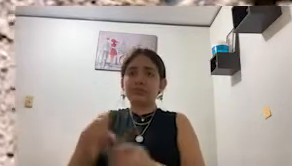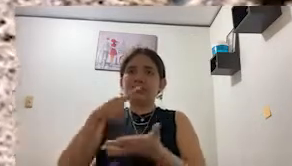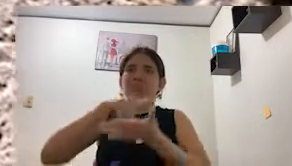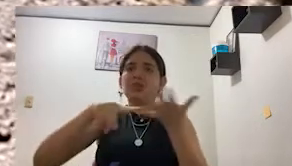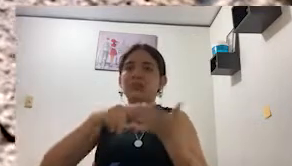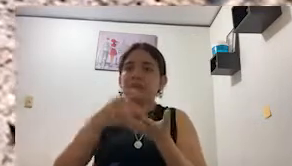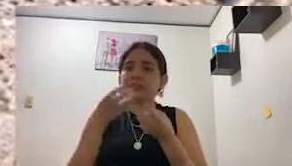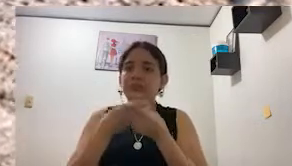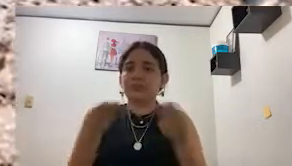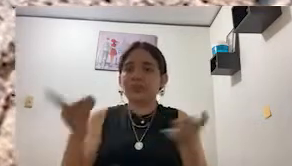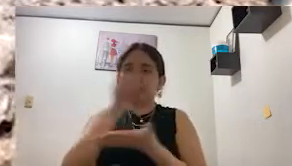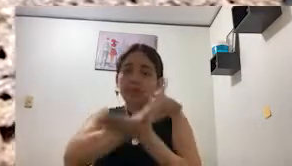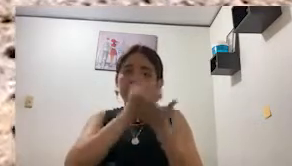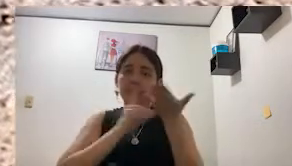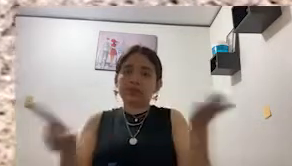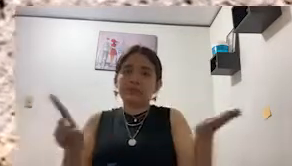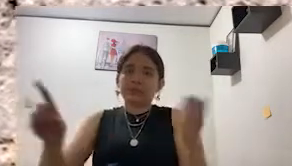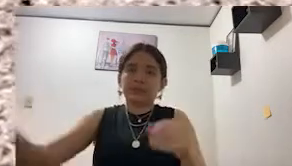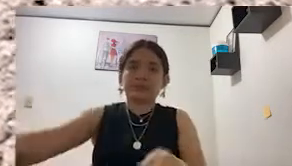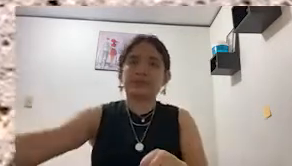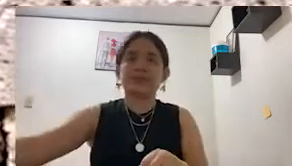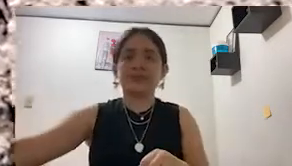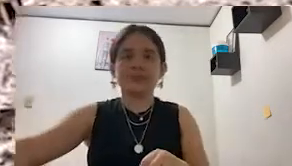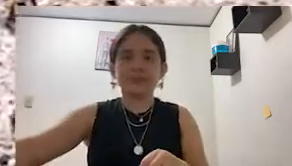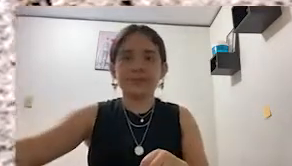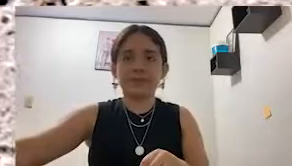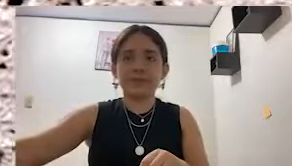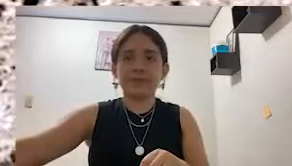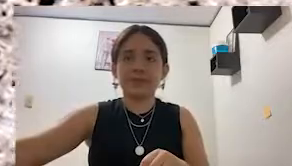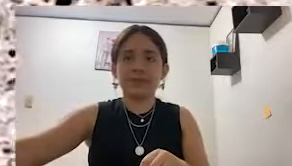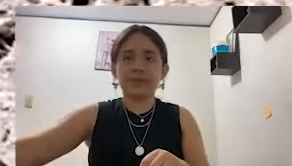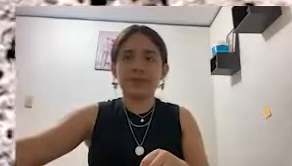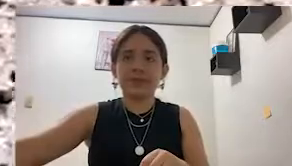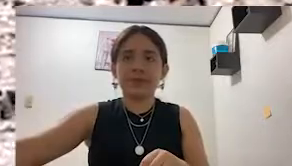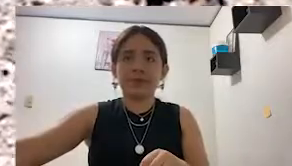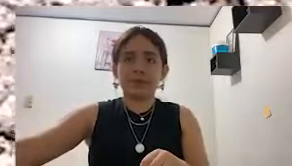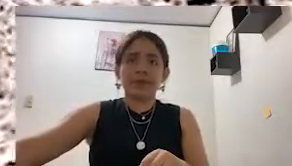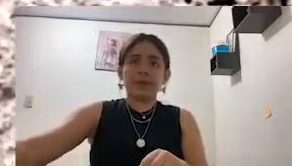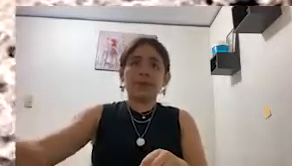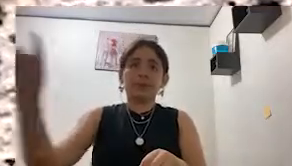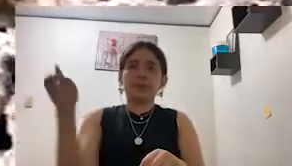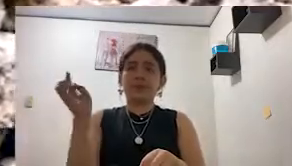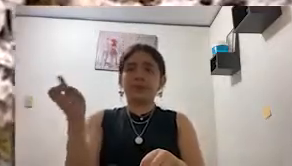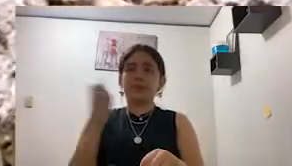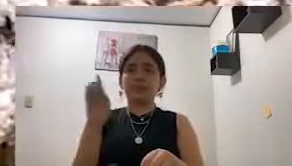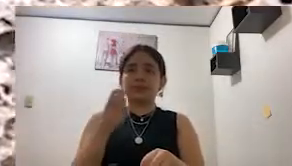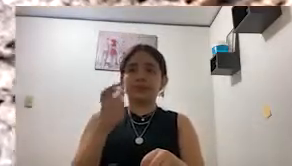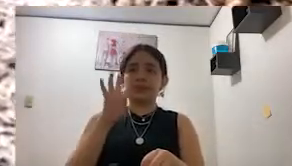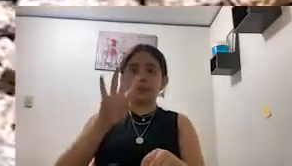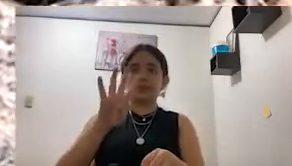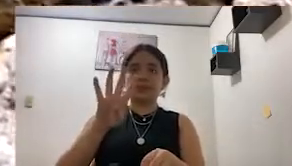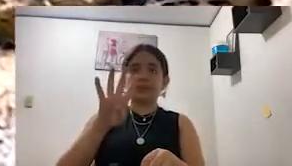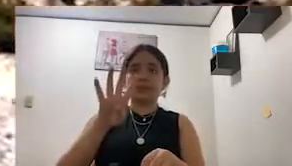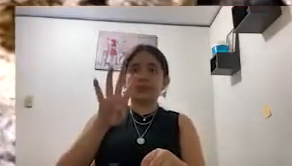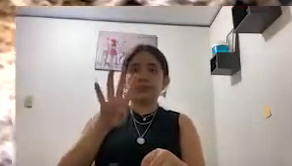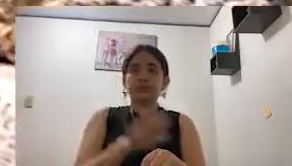capacity due to its porosity and small specific gravity. This negatively influences the mechanical properties and